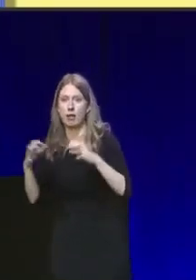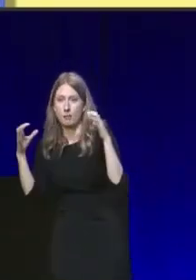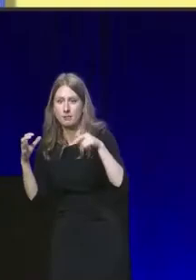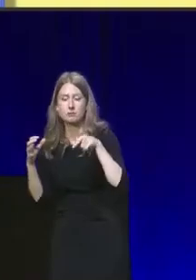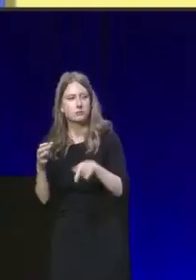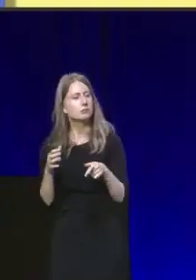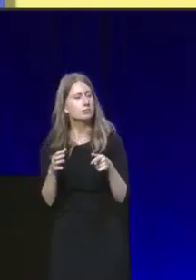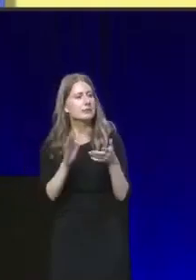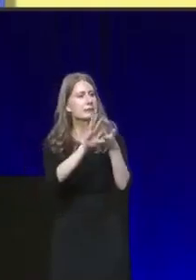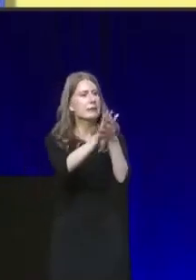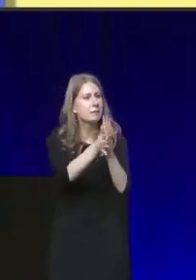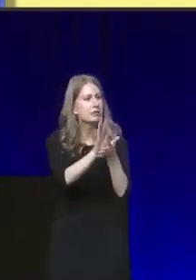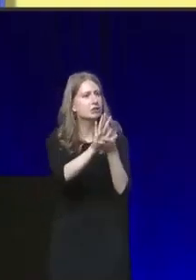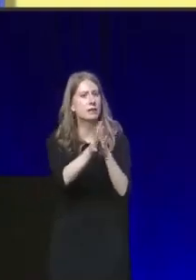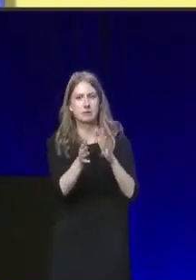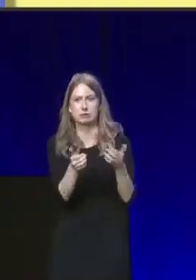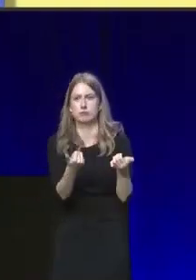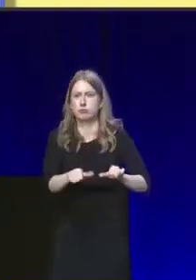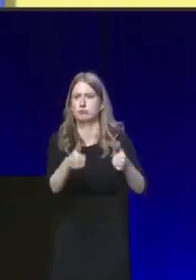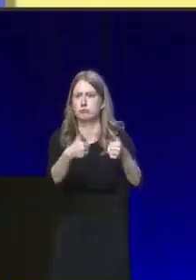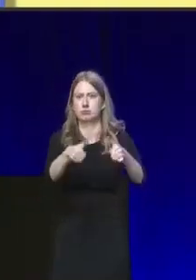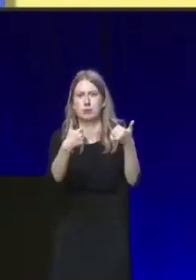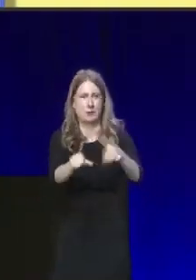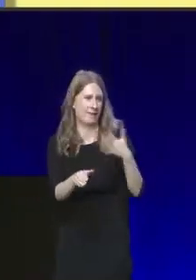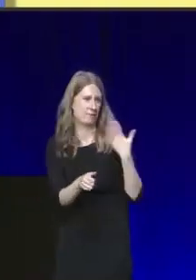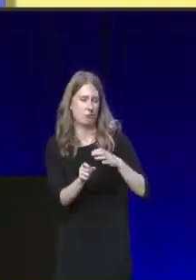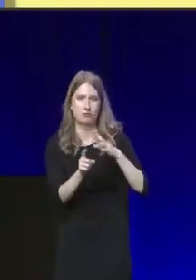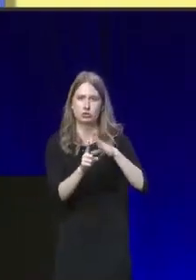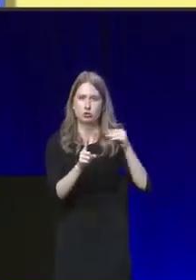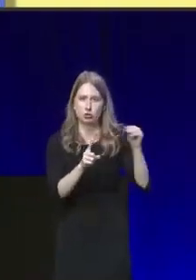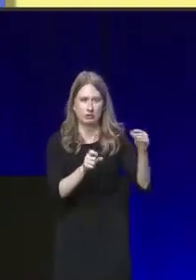our powers by the discredited Tory government.